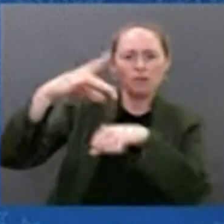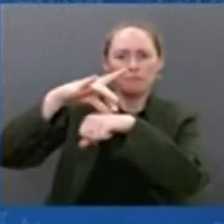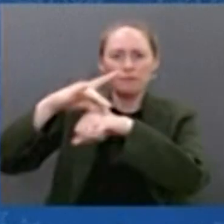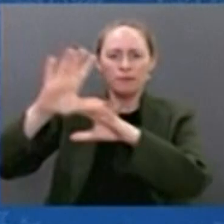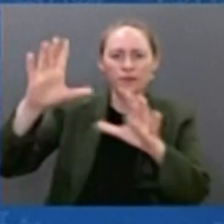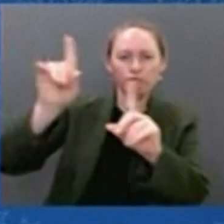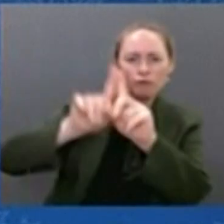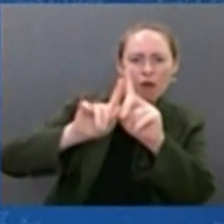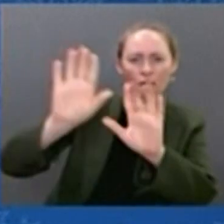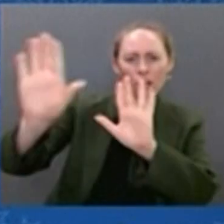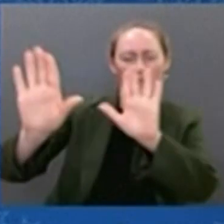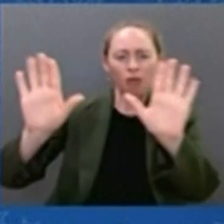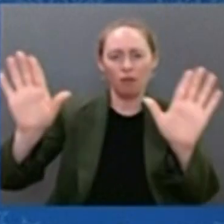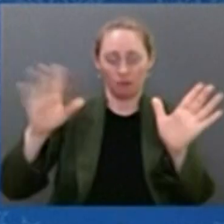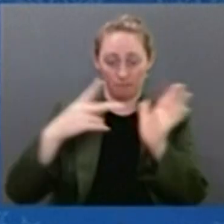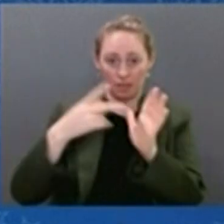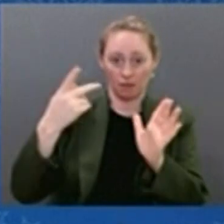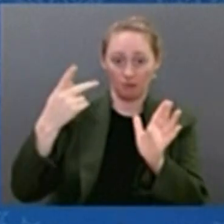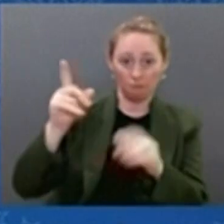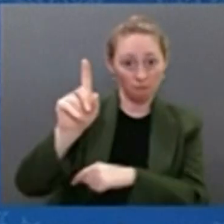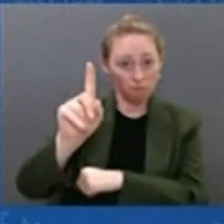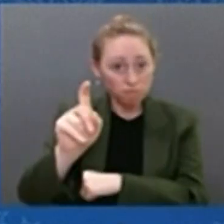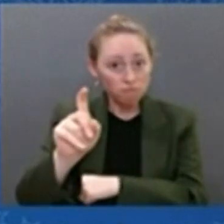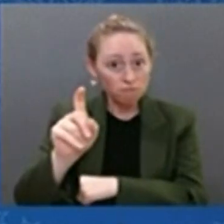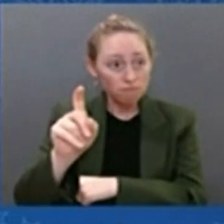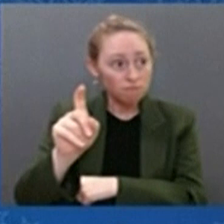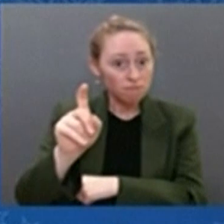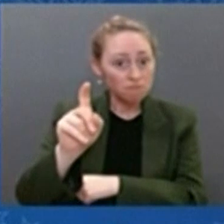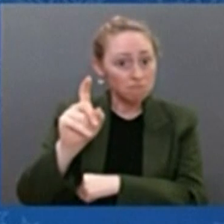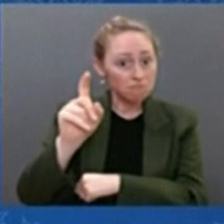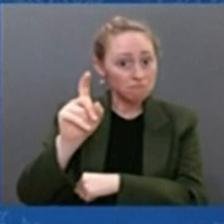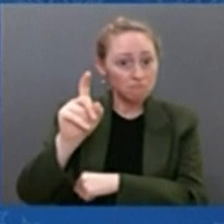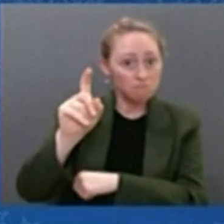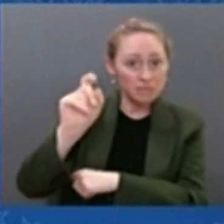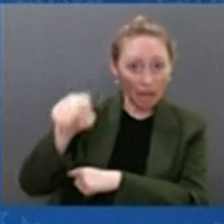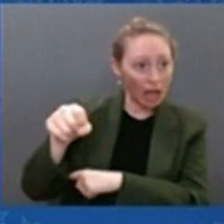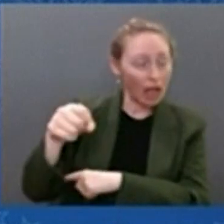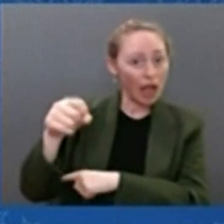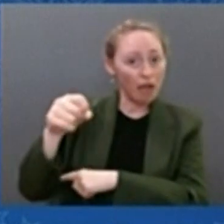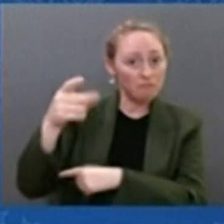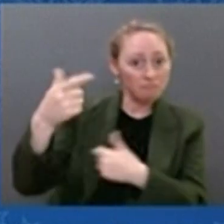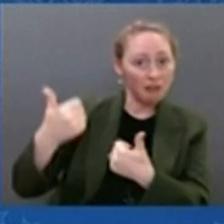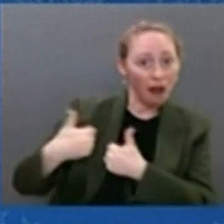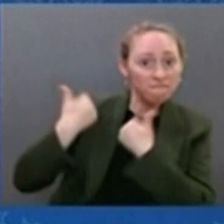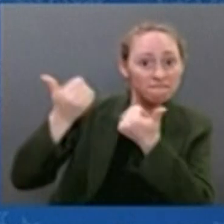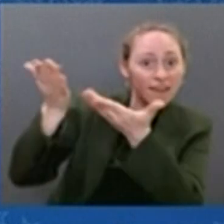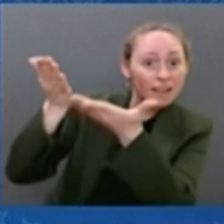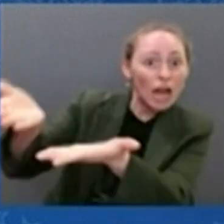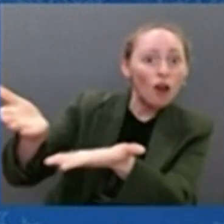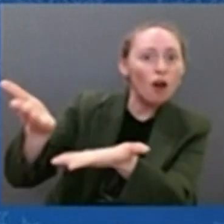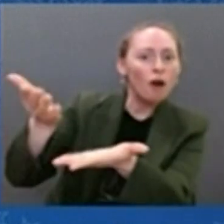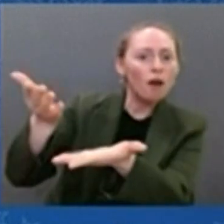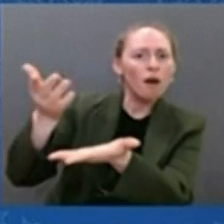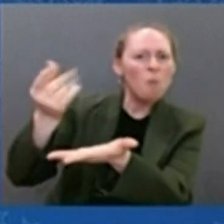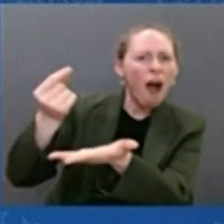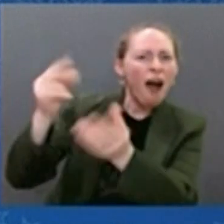And when you look at something as big as this is, we are going to be able to answer questions that we don't even